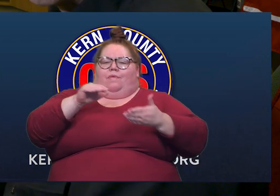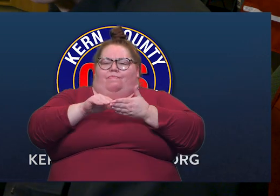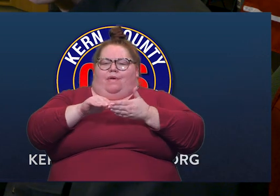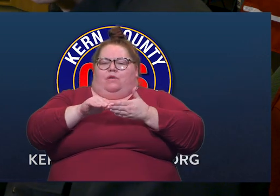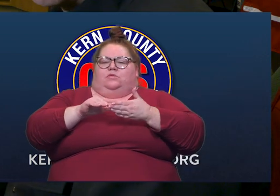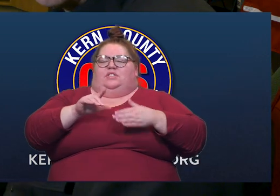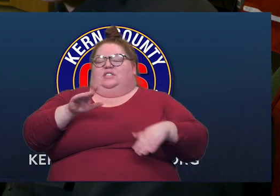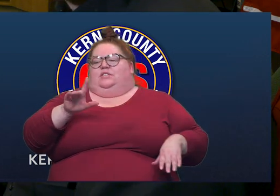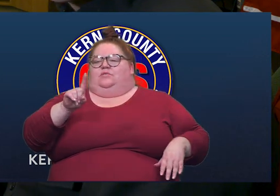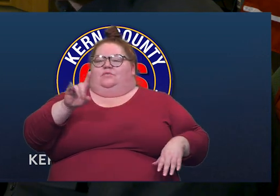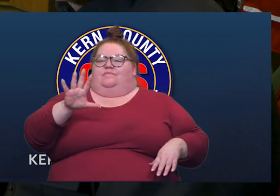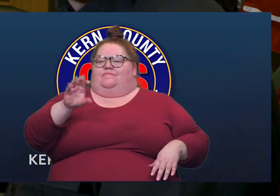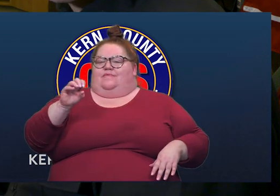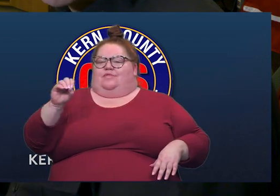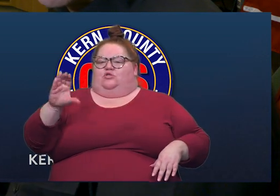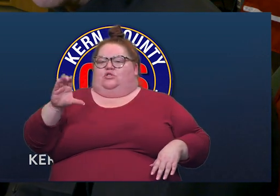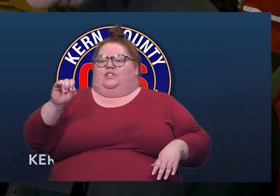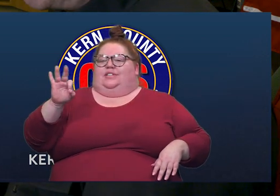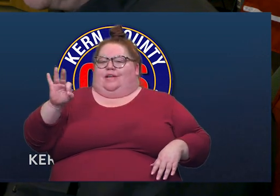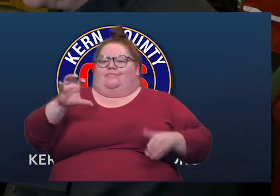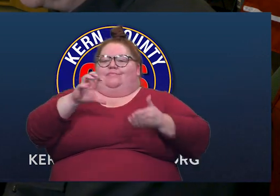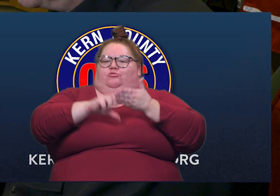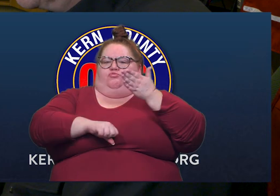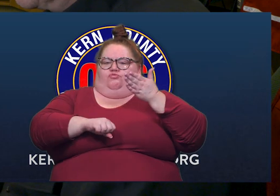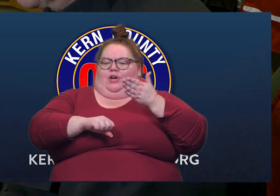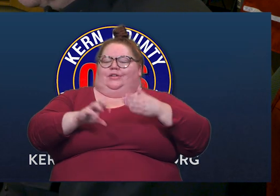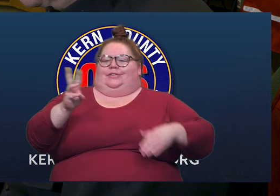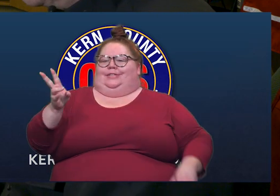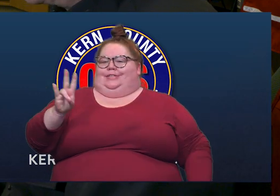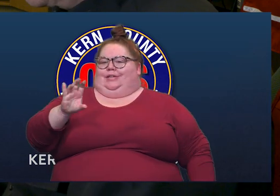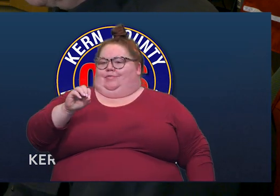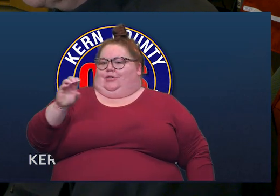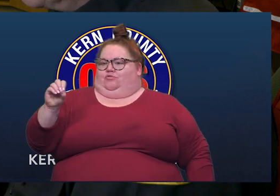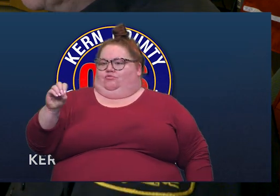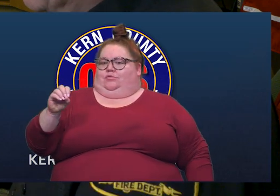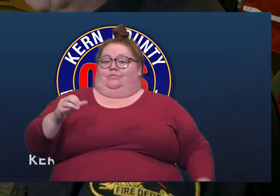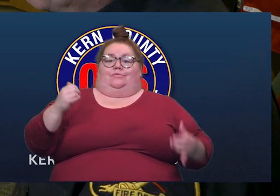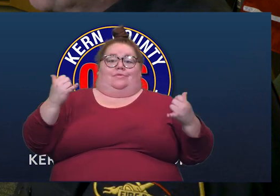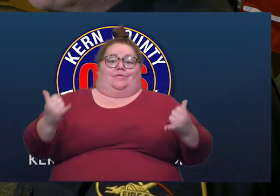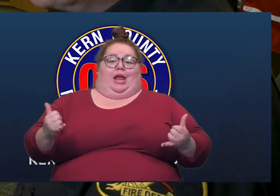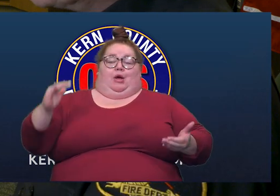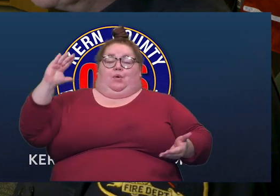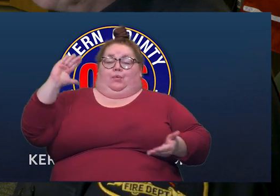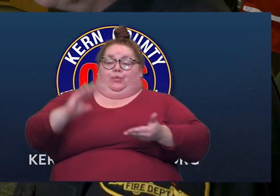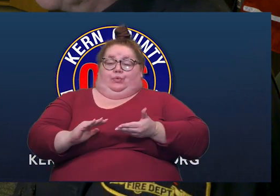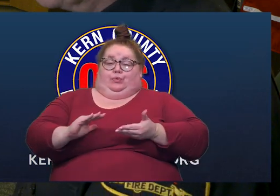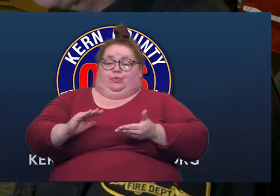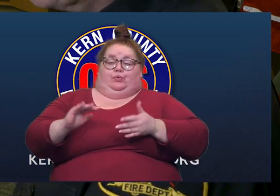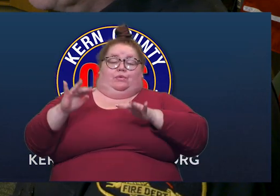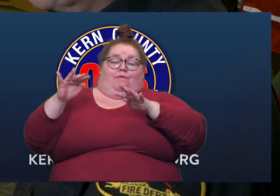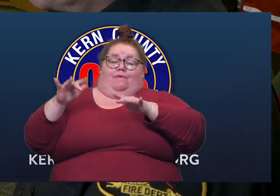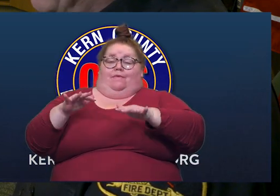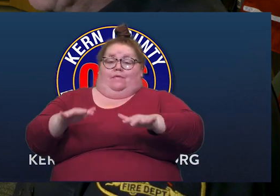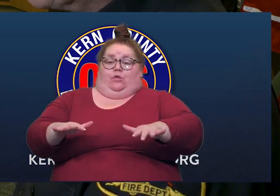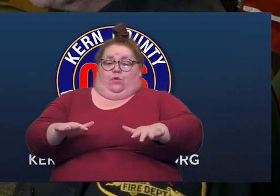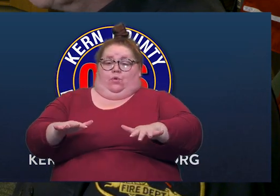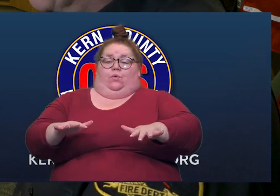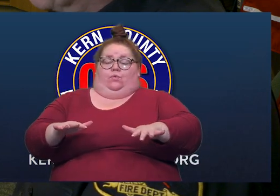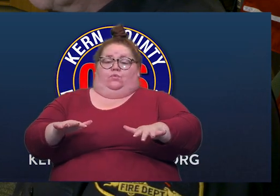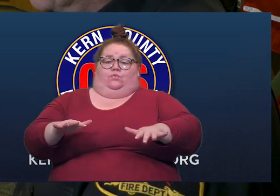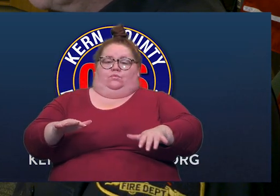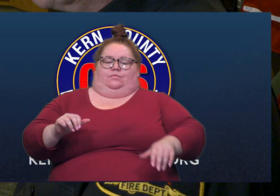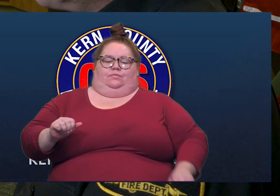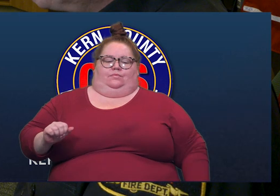So if you subtract that from the 6,700, now you're reducing that flow that continues past